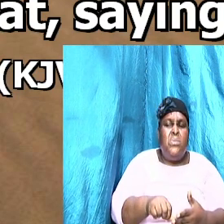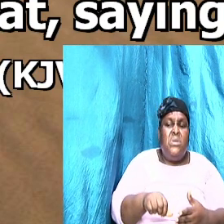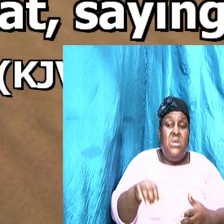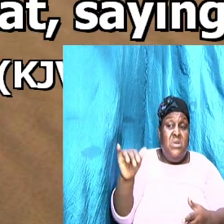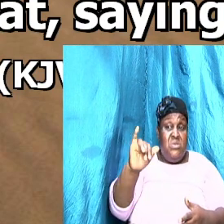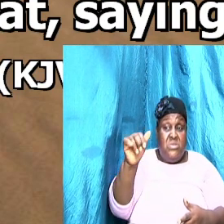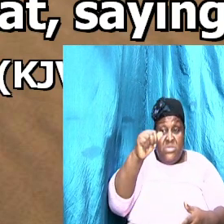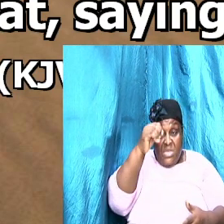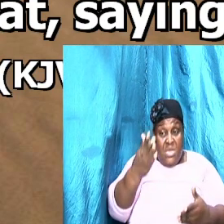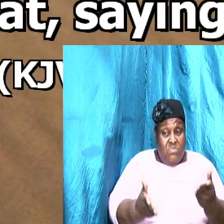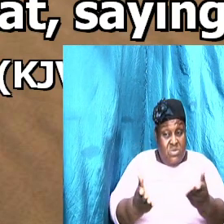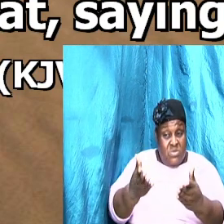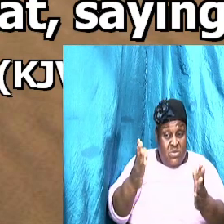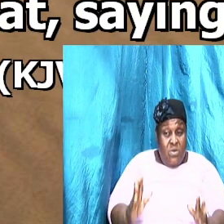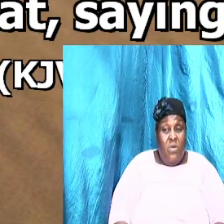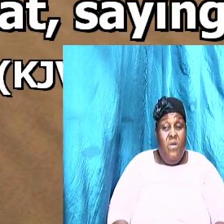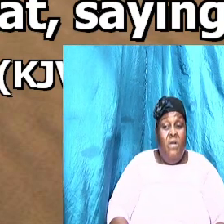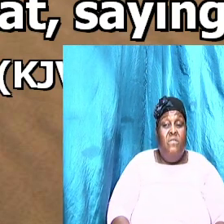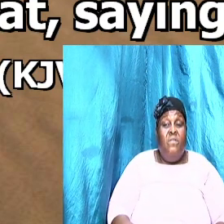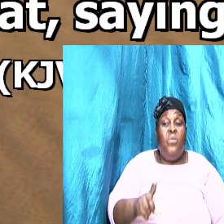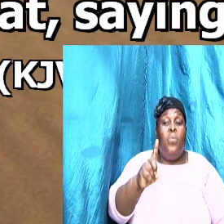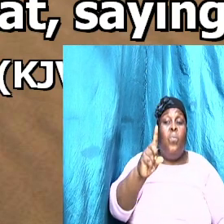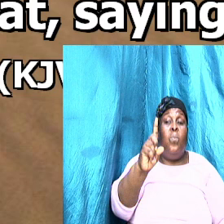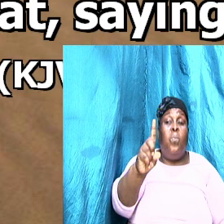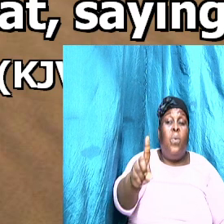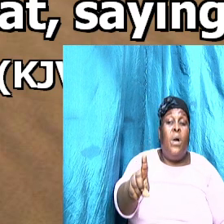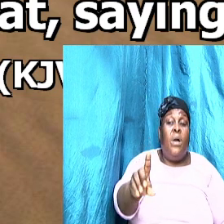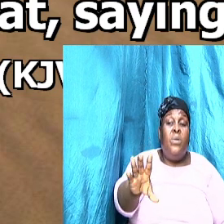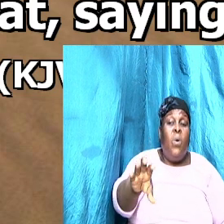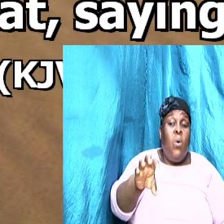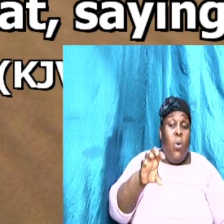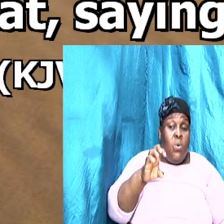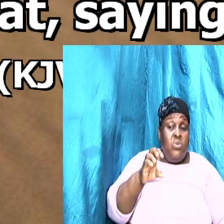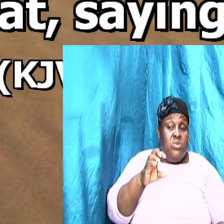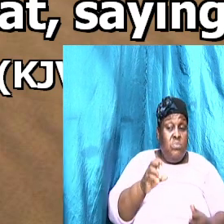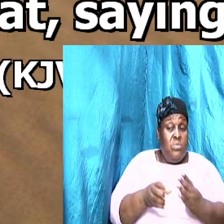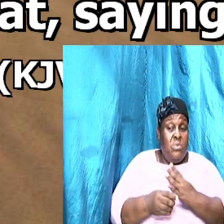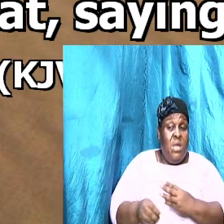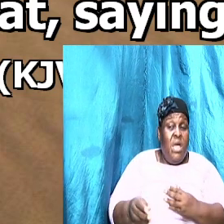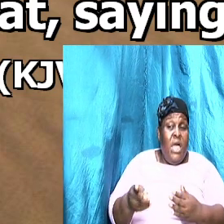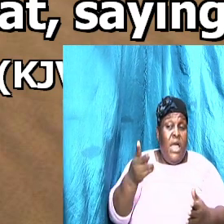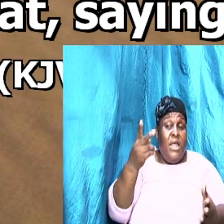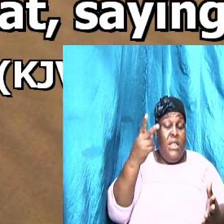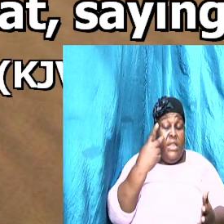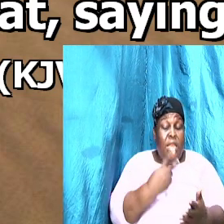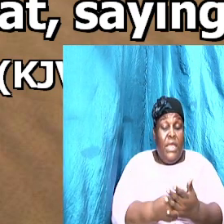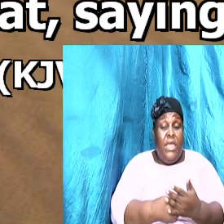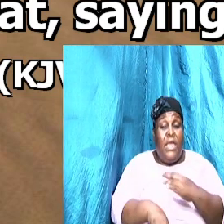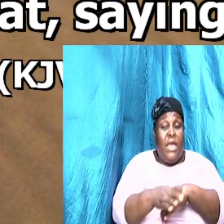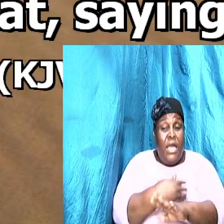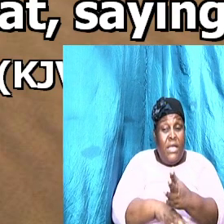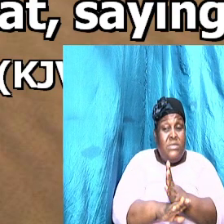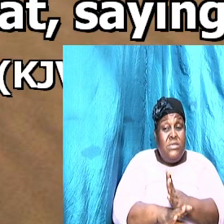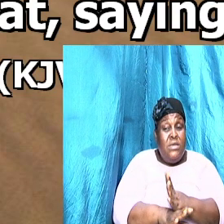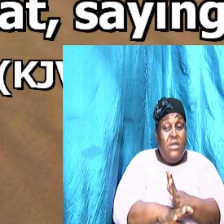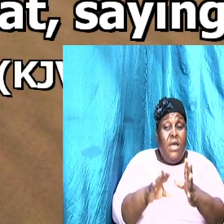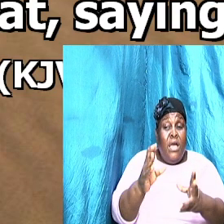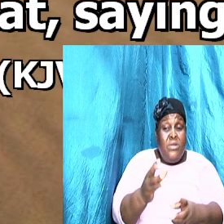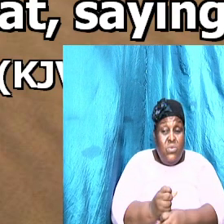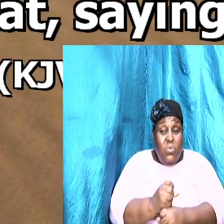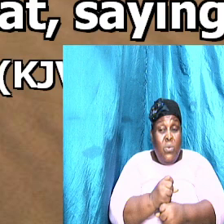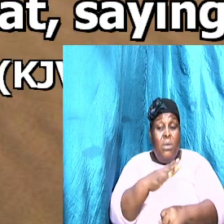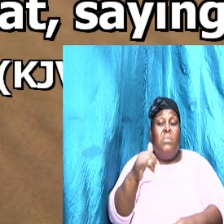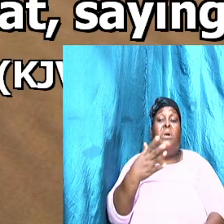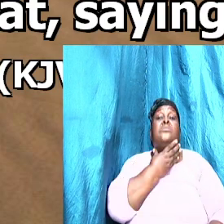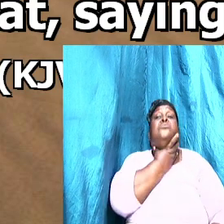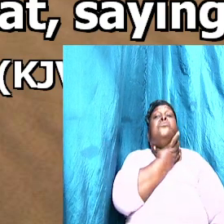Look what the man now did. He laid hands on him and took him by the throat